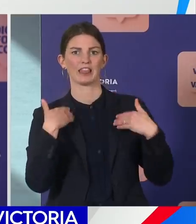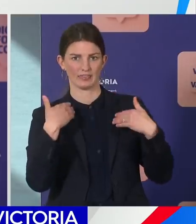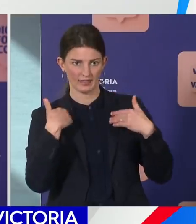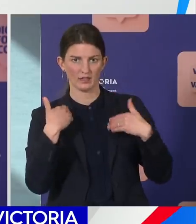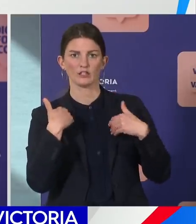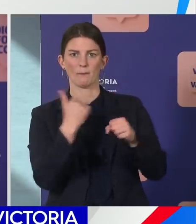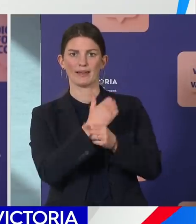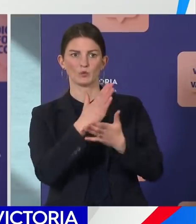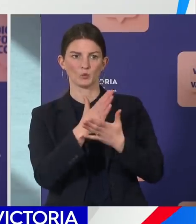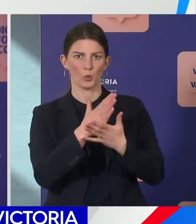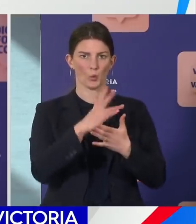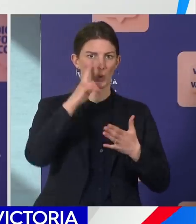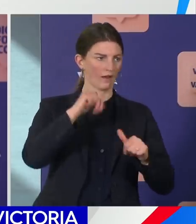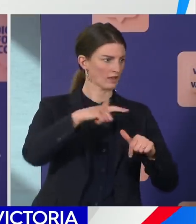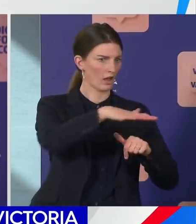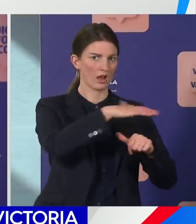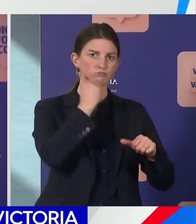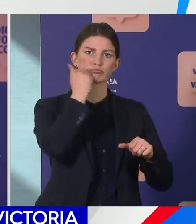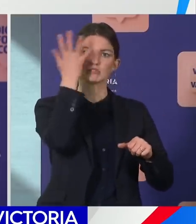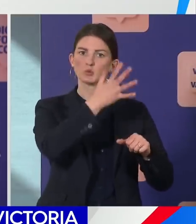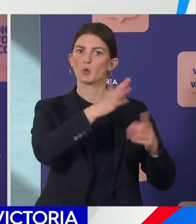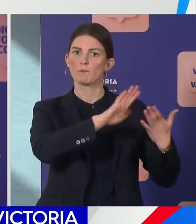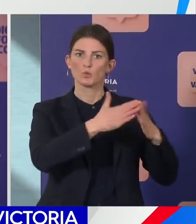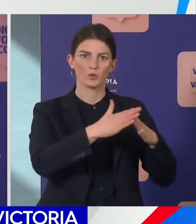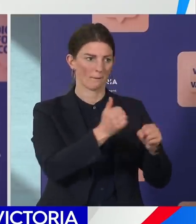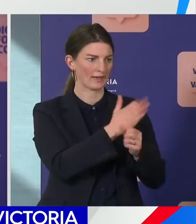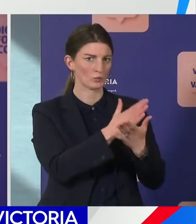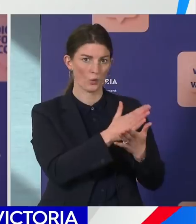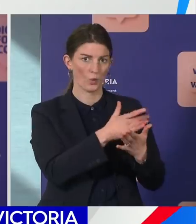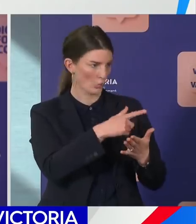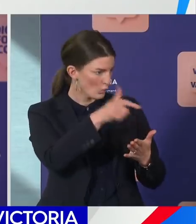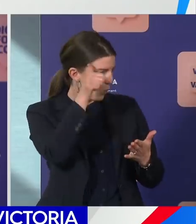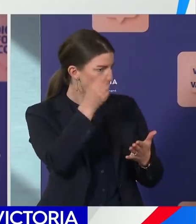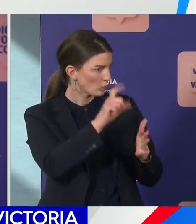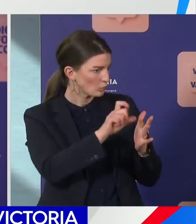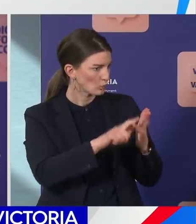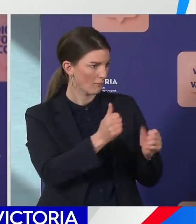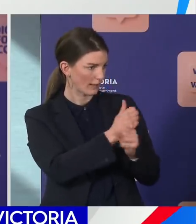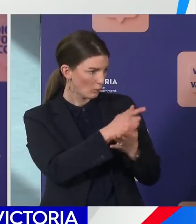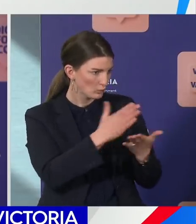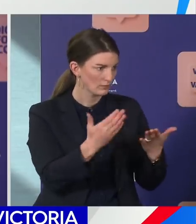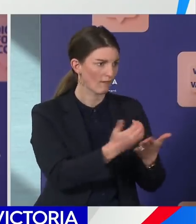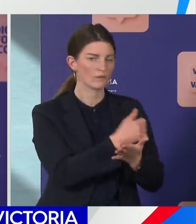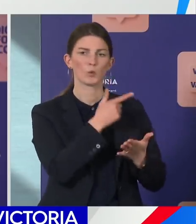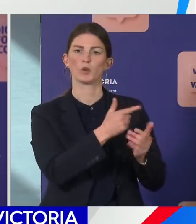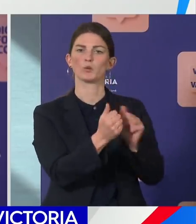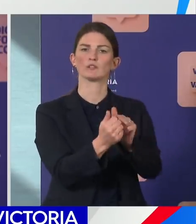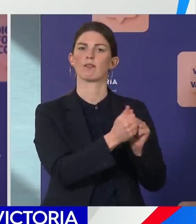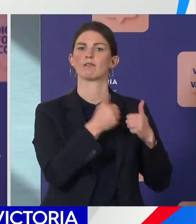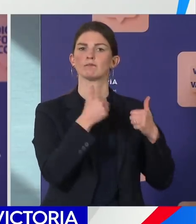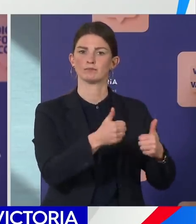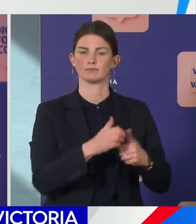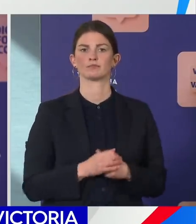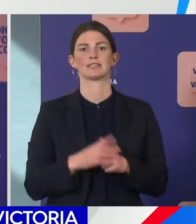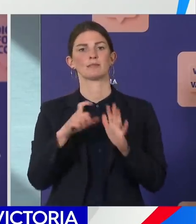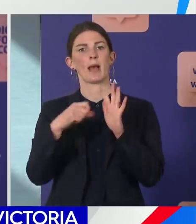community in the Goulburn Valley both engaged and safe. The Department of Families, Fairness and Housing,